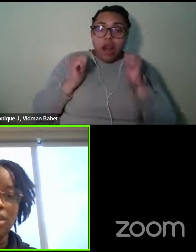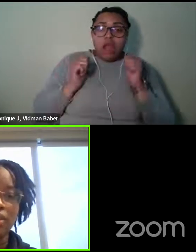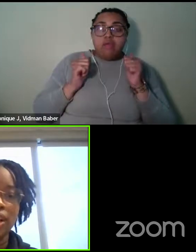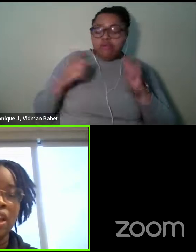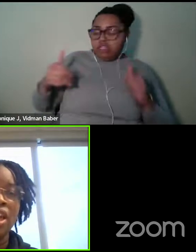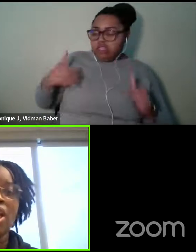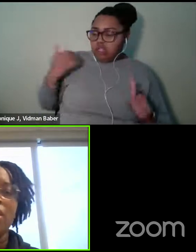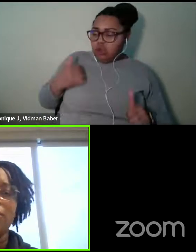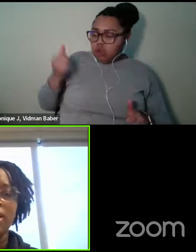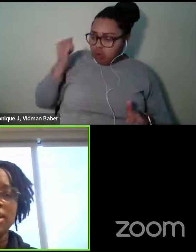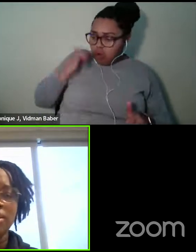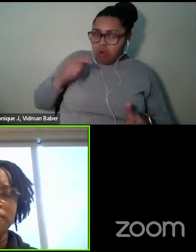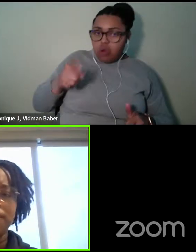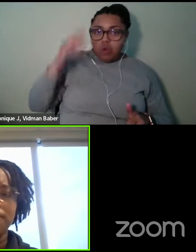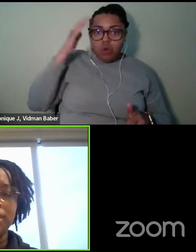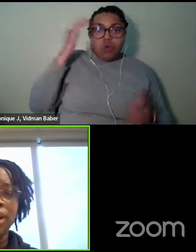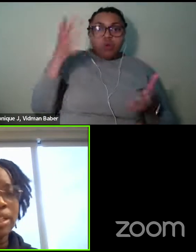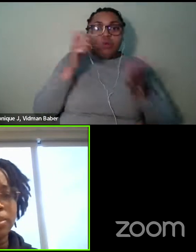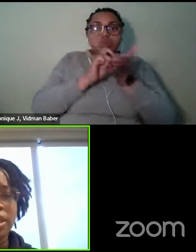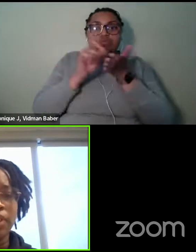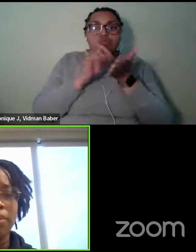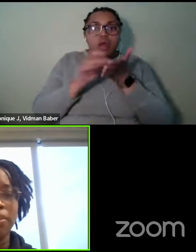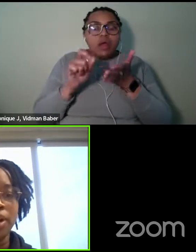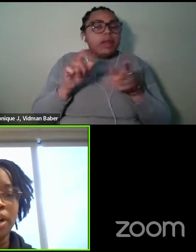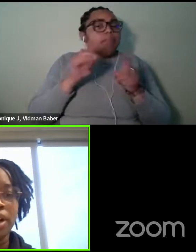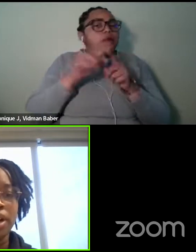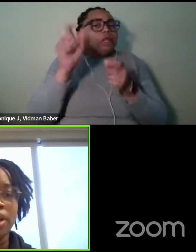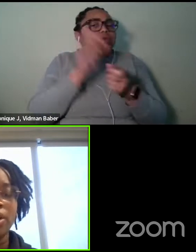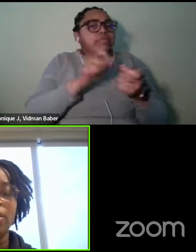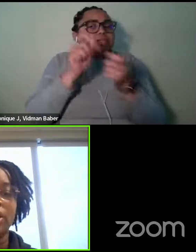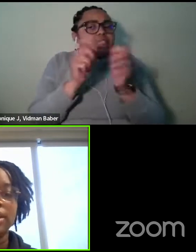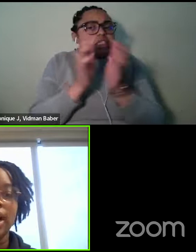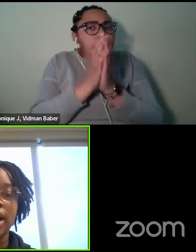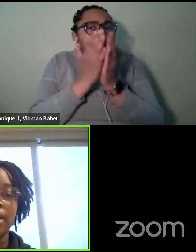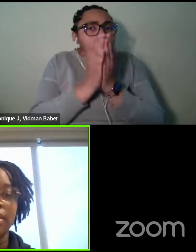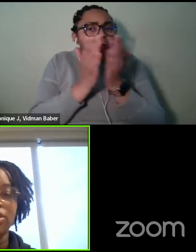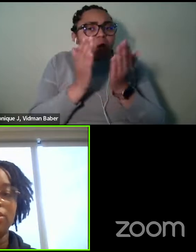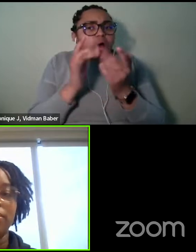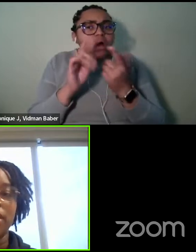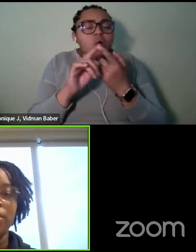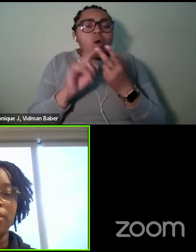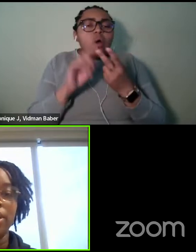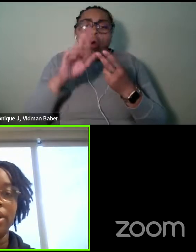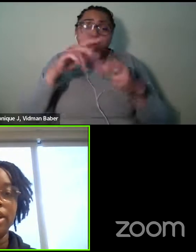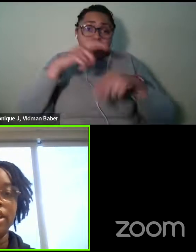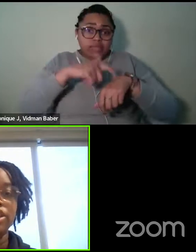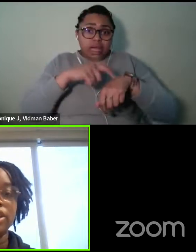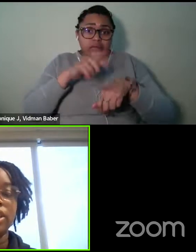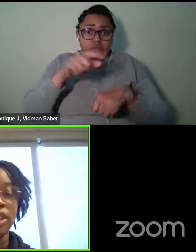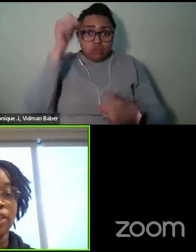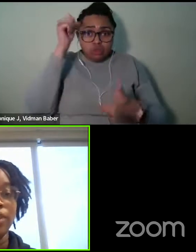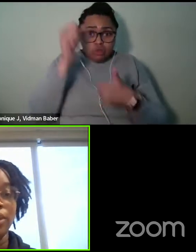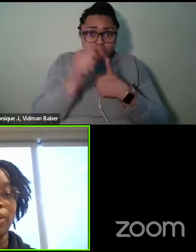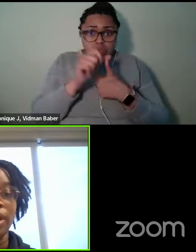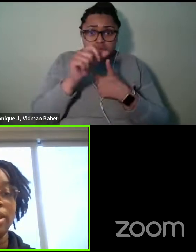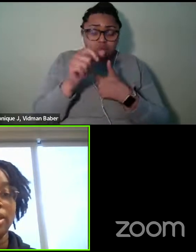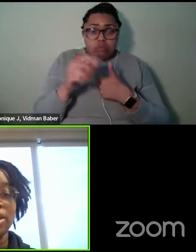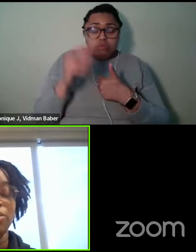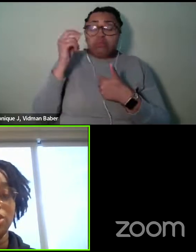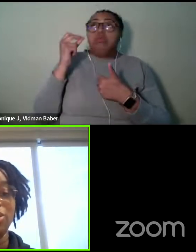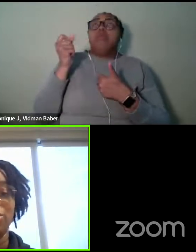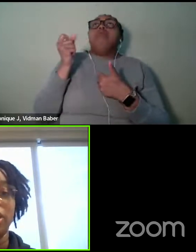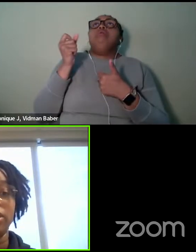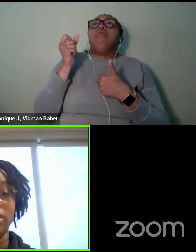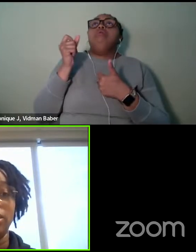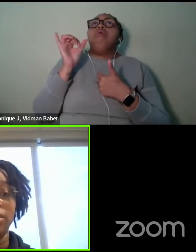you wanted to write, was, um, there like a specific book or a time that you remember where it just clicked for you? Like,